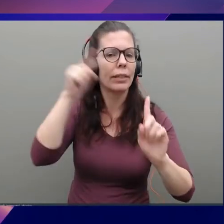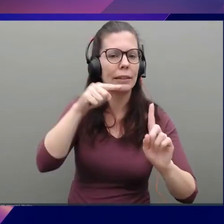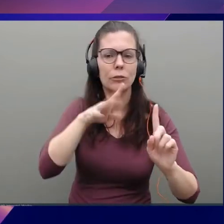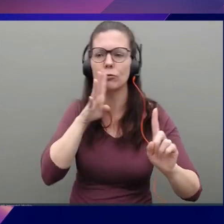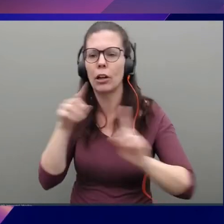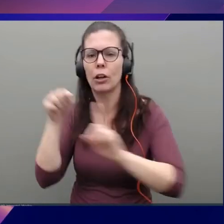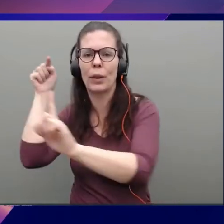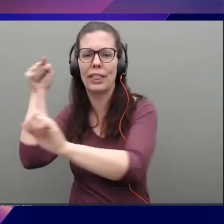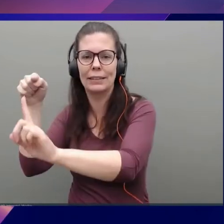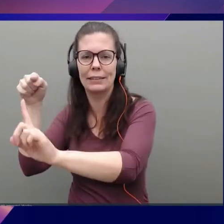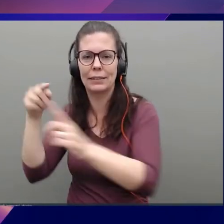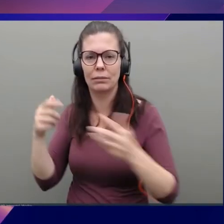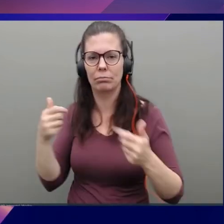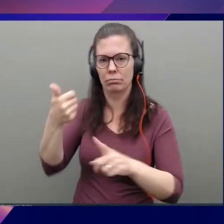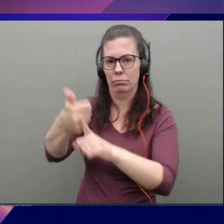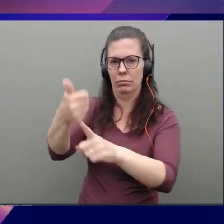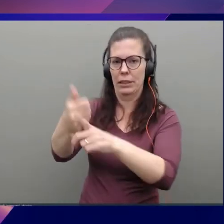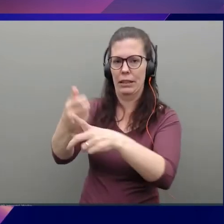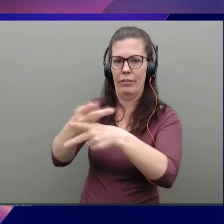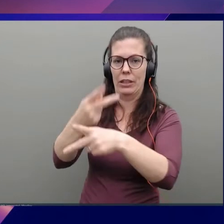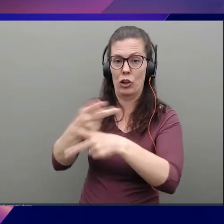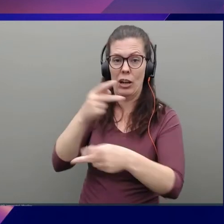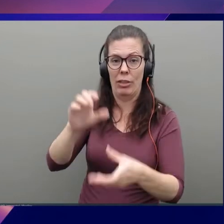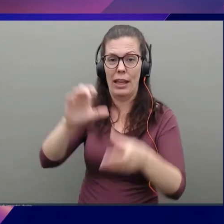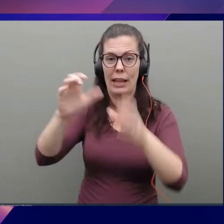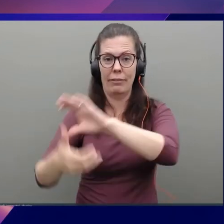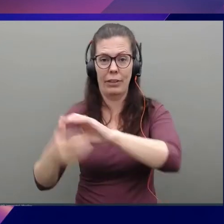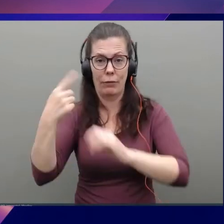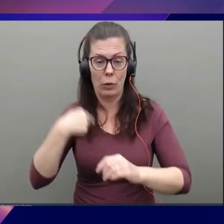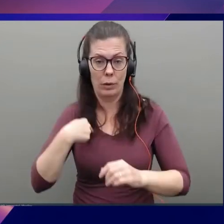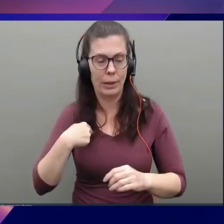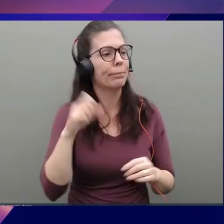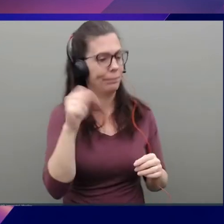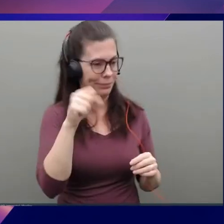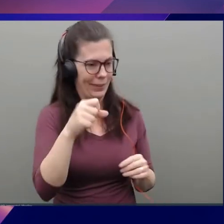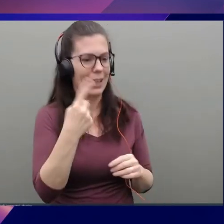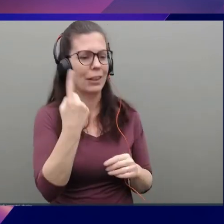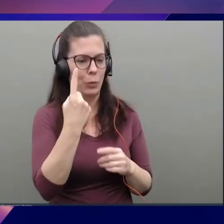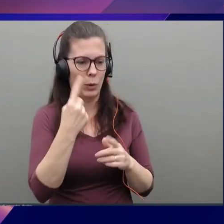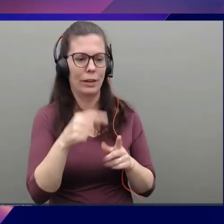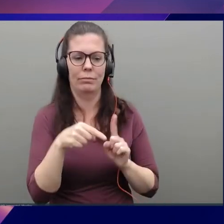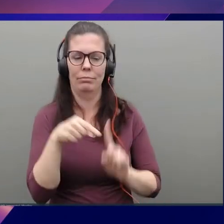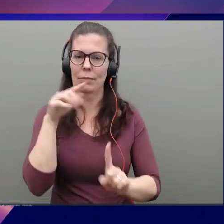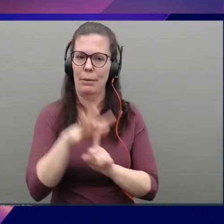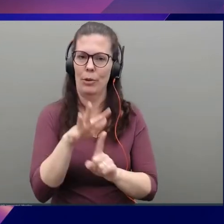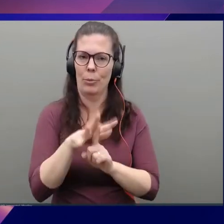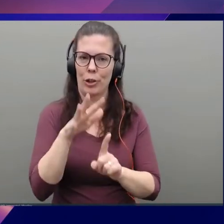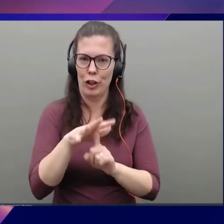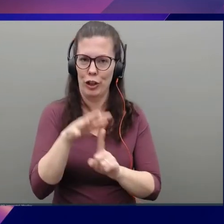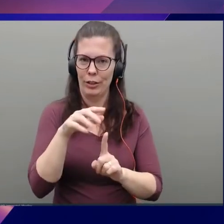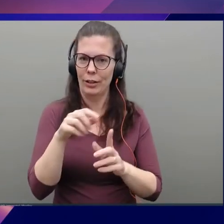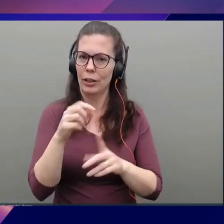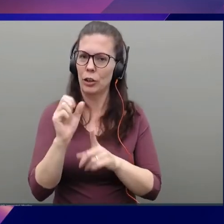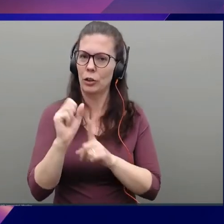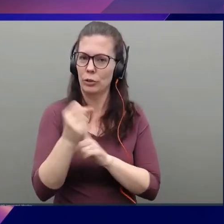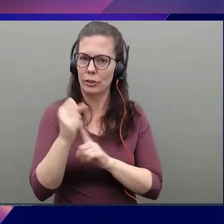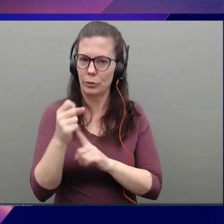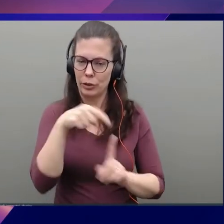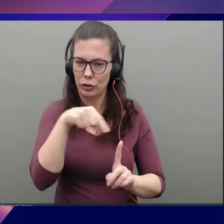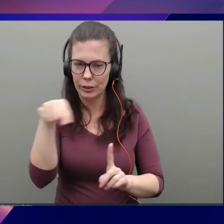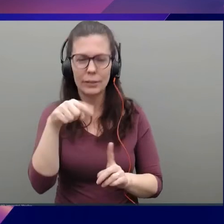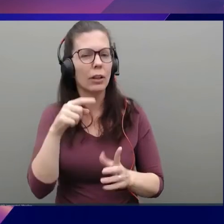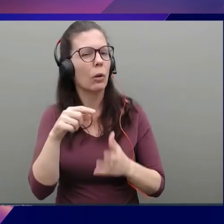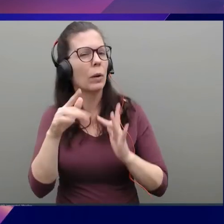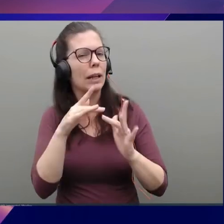and it's going to figure out the network configuration for me. Yeah, that's one of the core use cases, right? It's like this concept of, like, network teams that want to get to